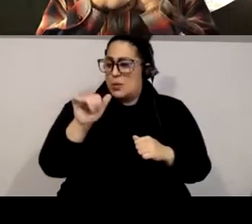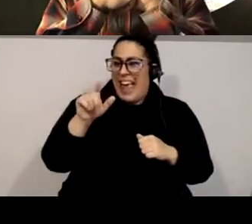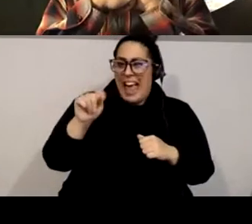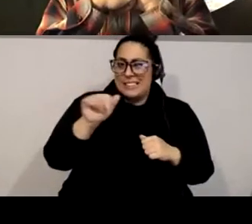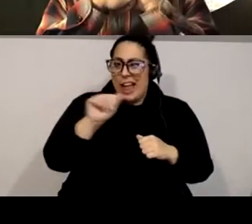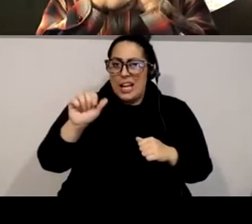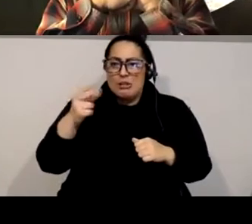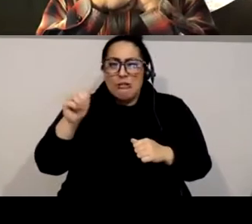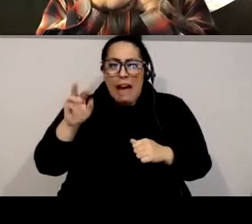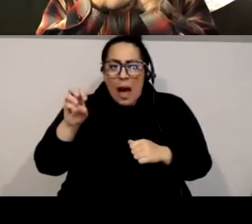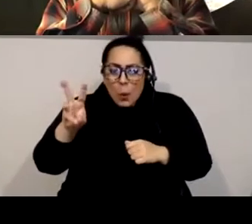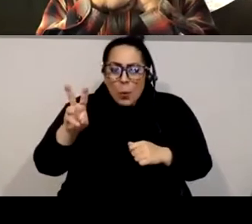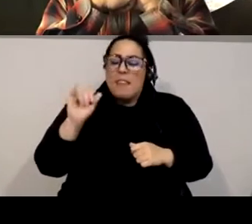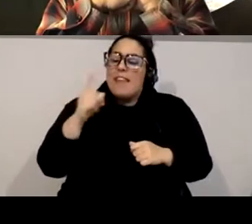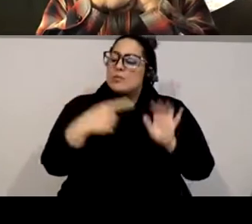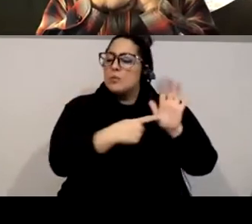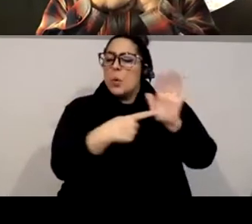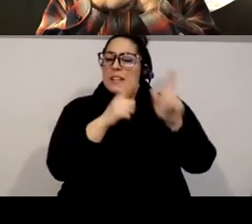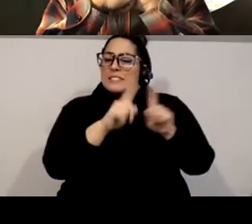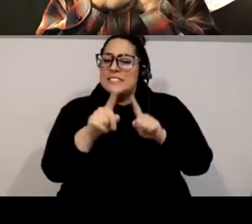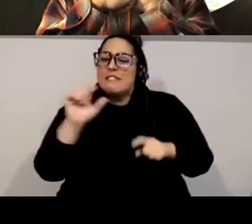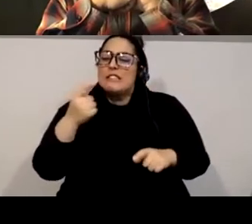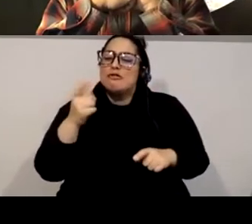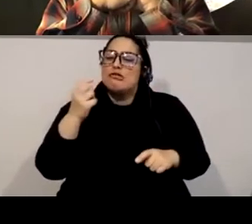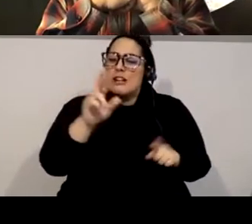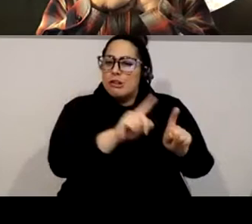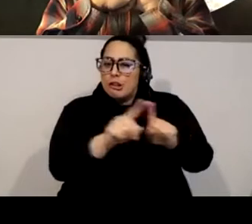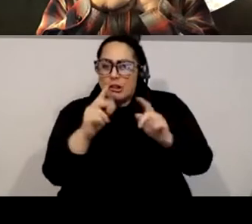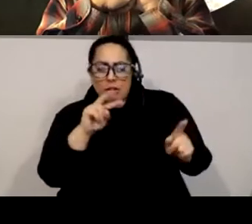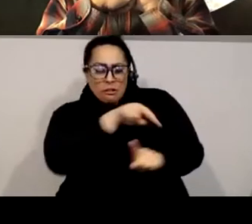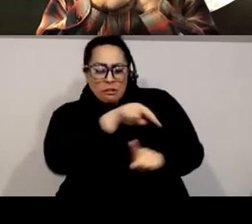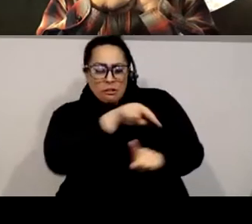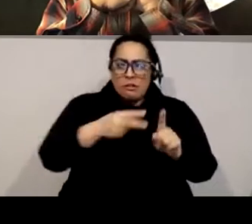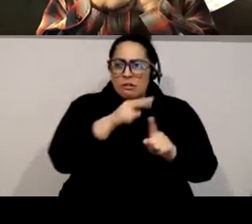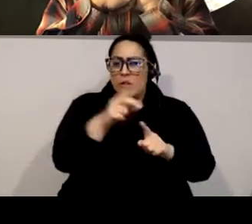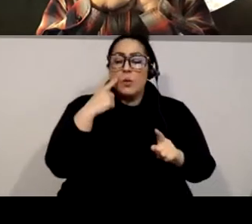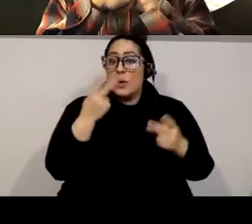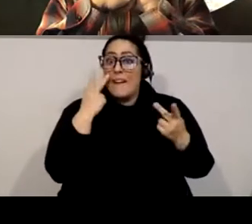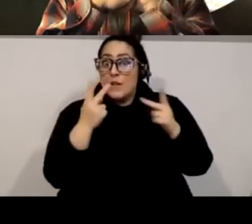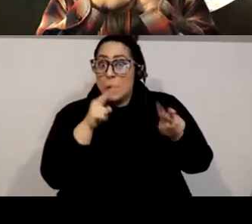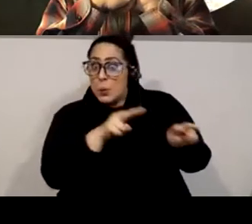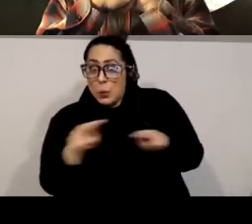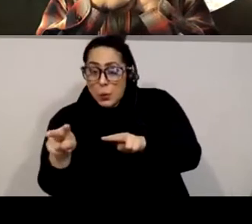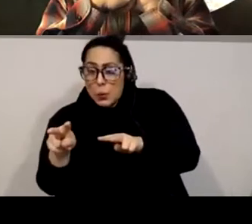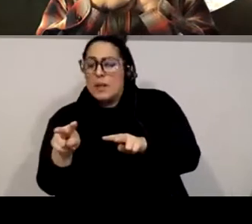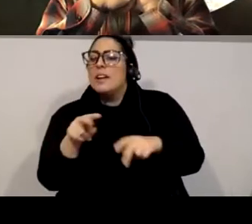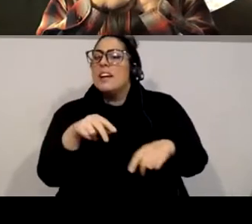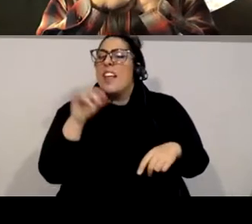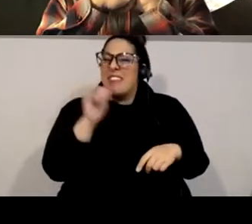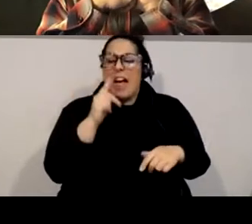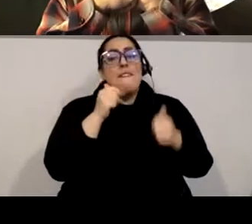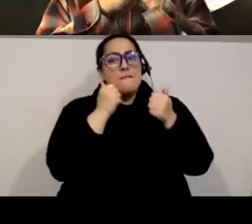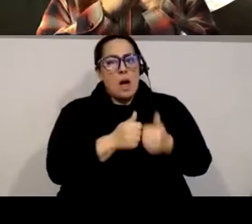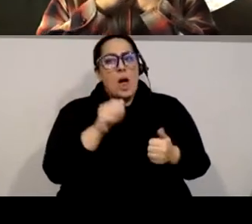on misogyny, feminism, and gender on view by appointment through January 23rd. Viewing of the exhibition adheres to COVID guidelines.